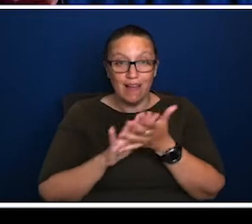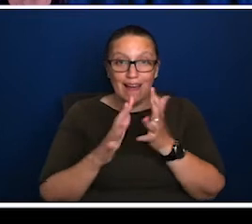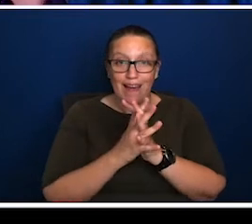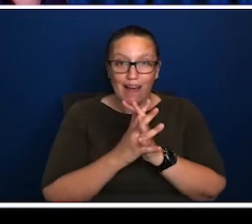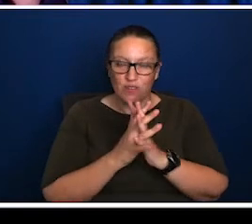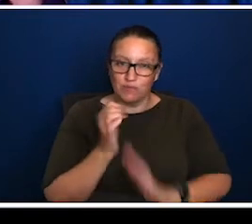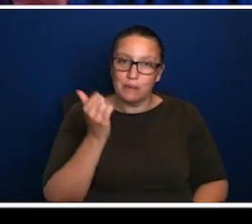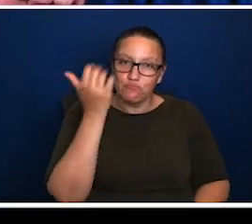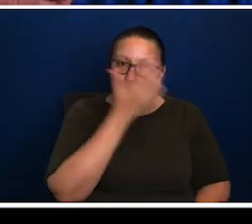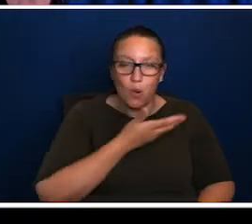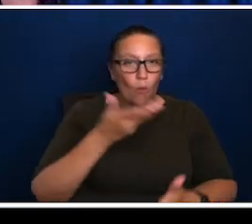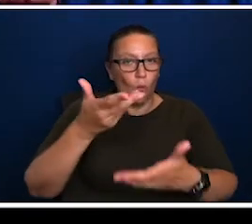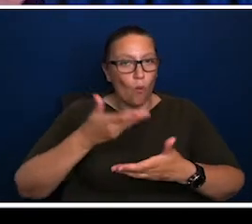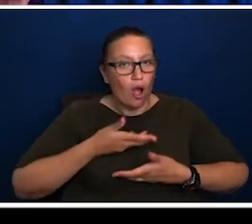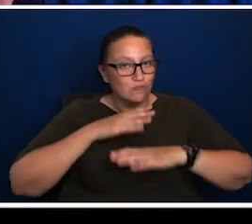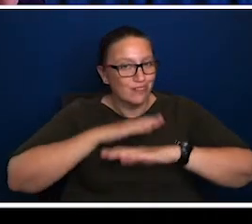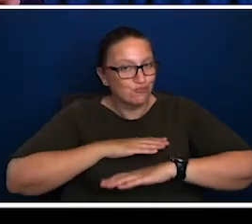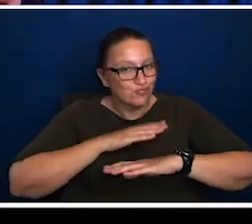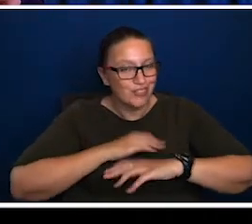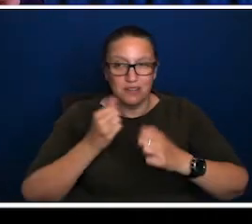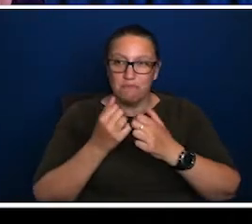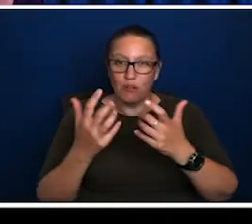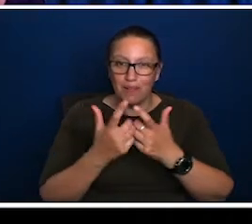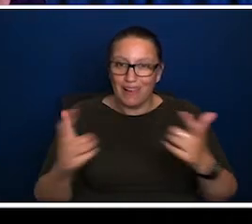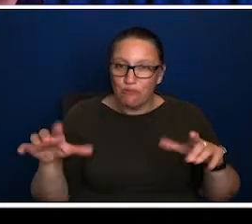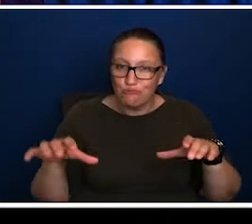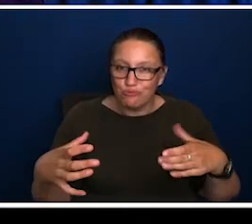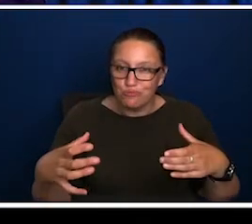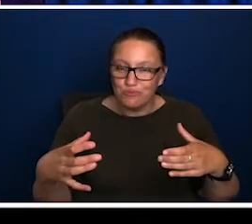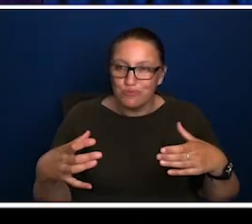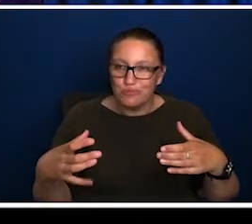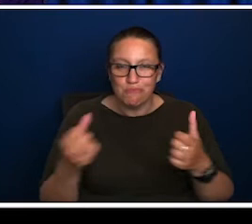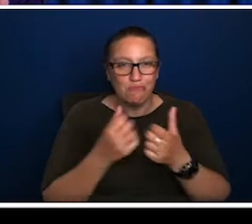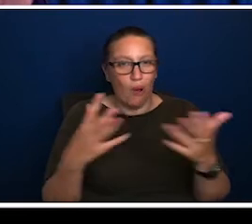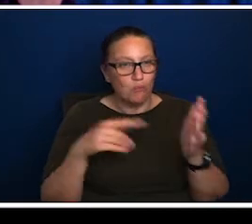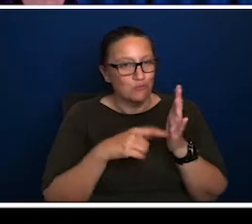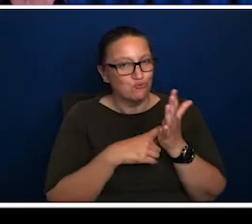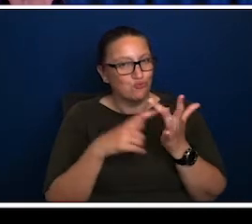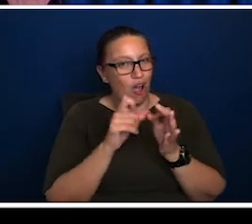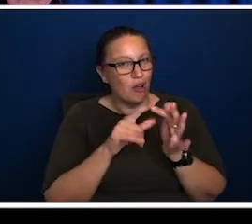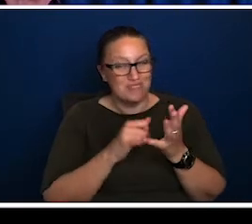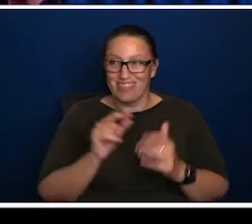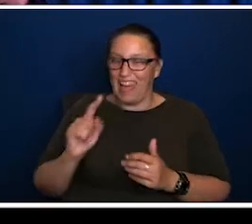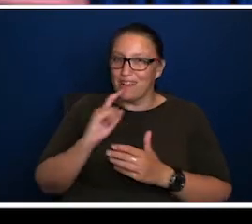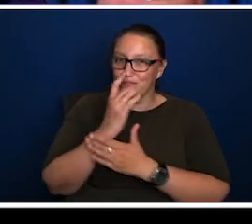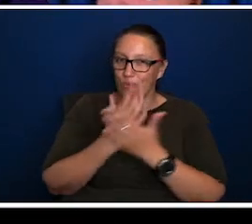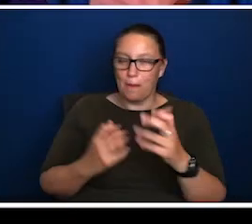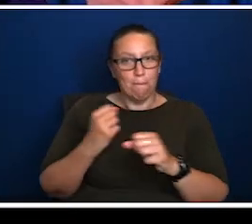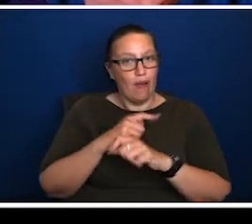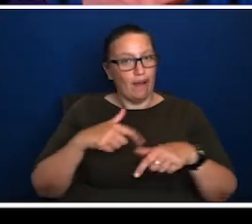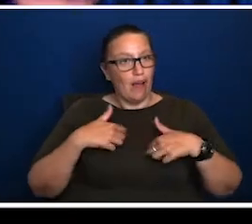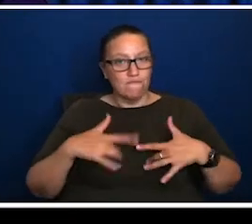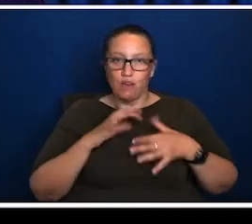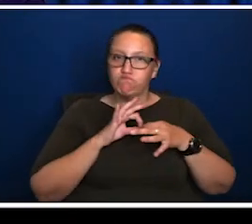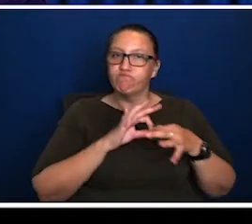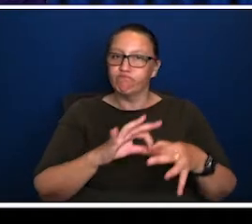groups and the multiple tribes. That's where the binding story is. The binding story is in the indigenous space, not necessarily in the first or second generation